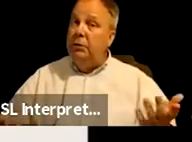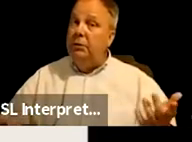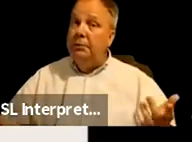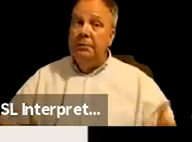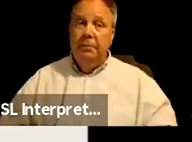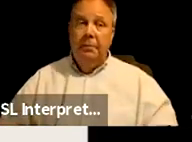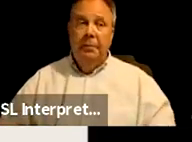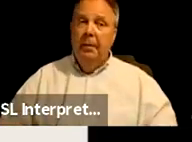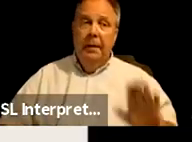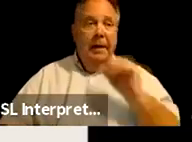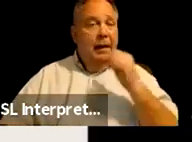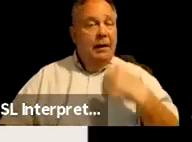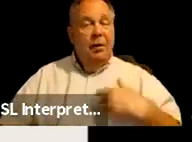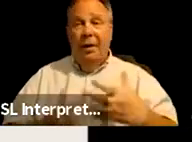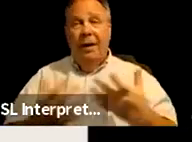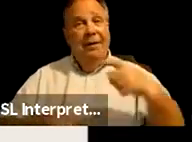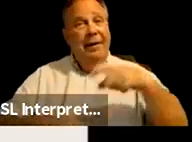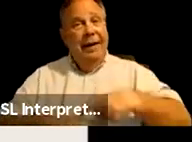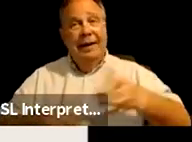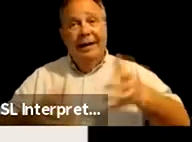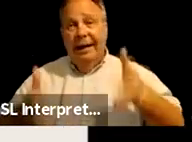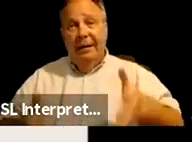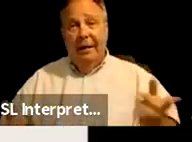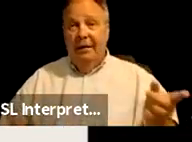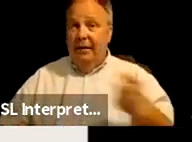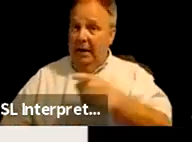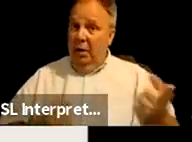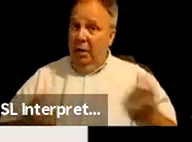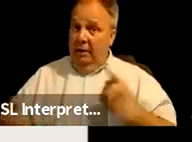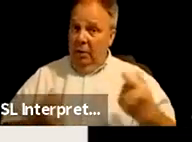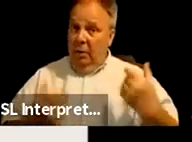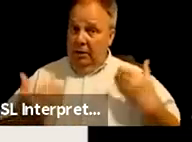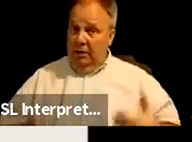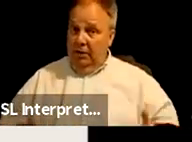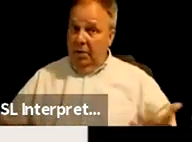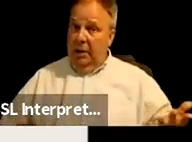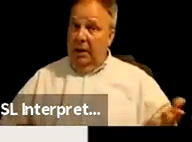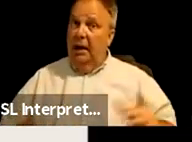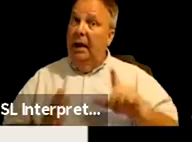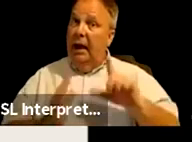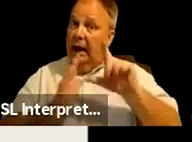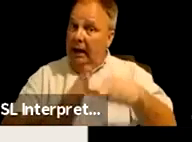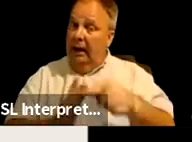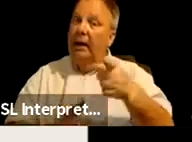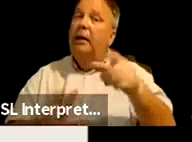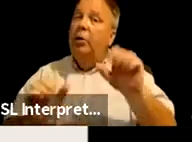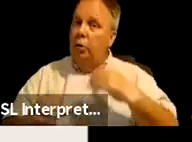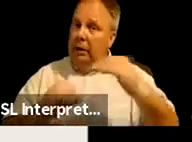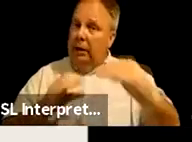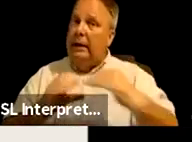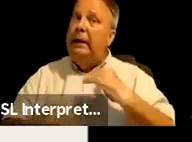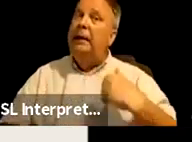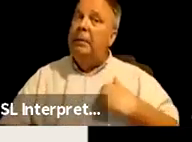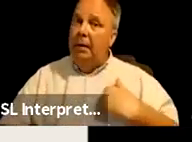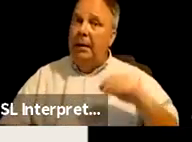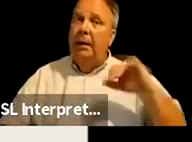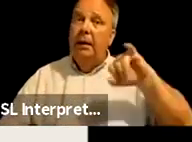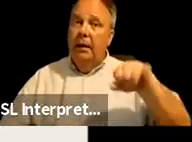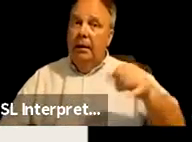we don't have a lot of time left. And if you have questions for me at a later date, you can email me at